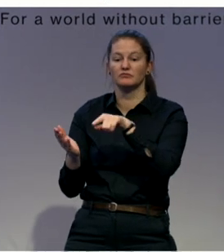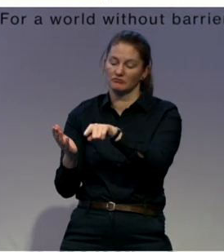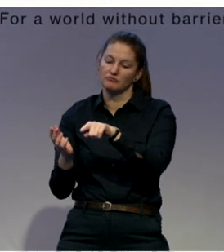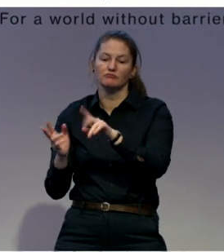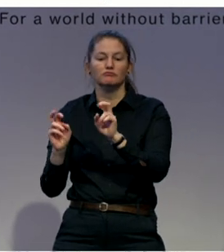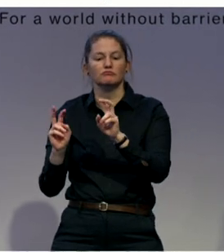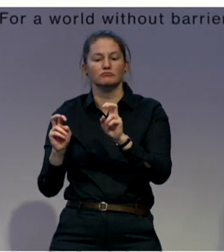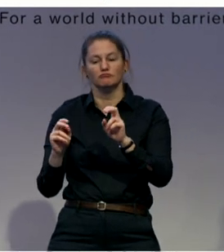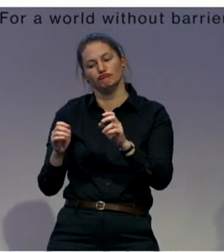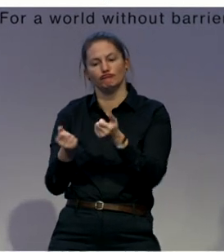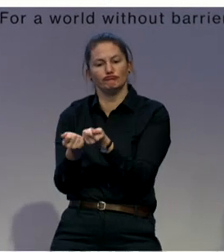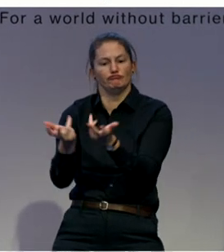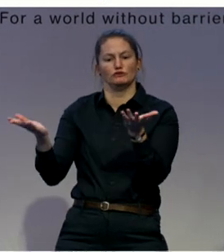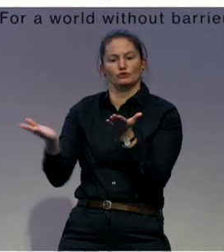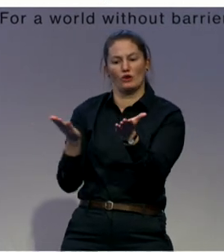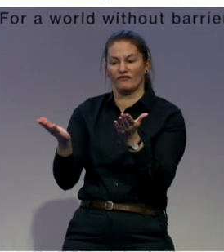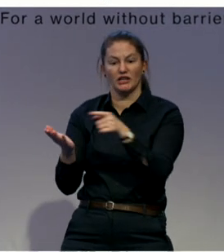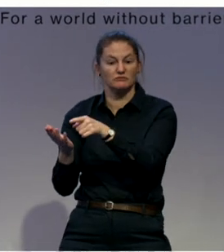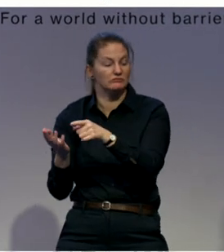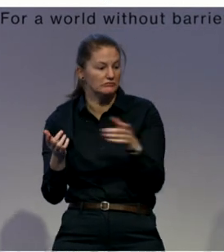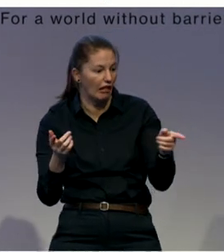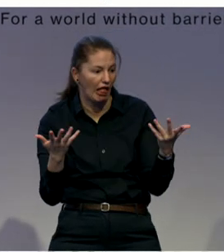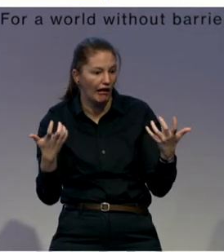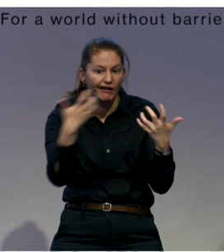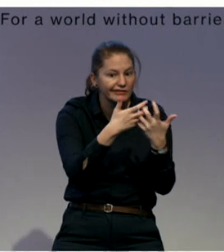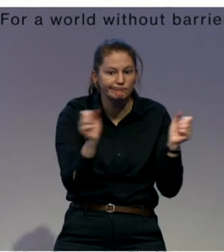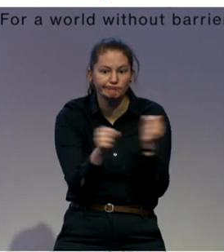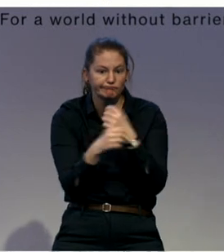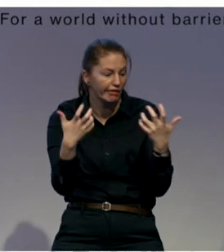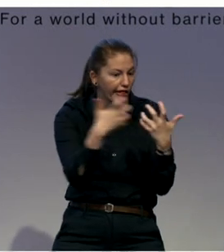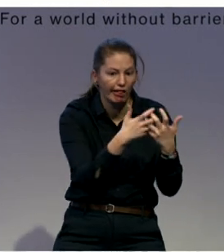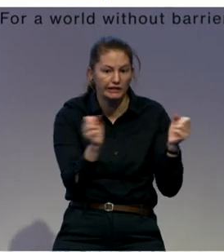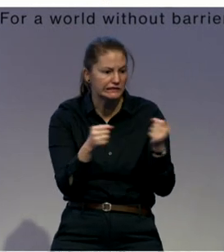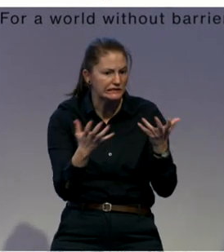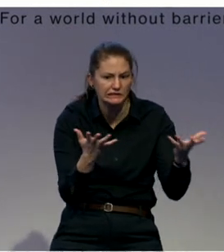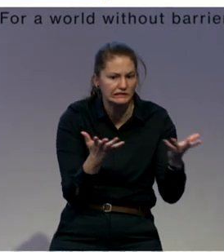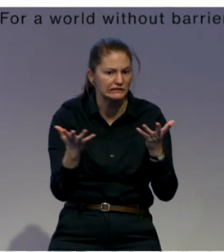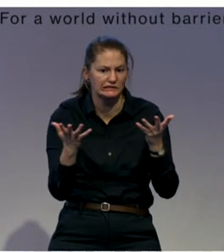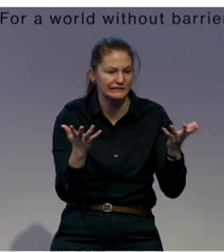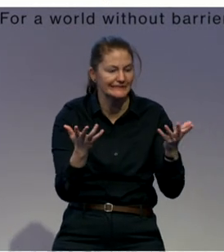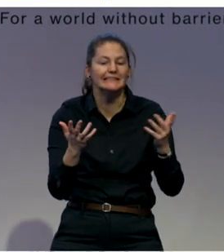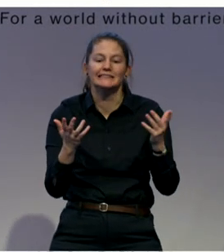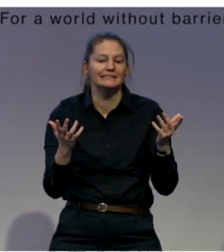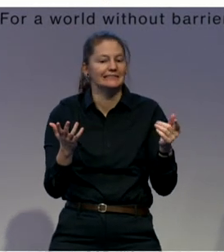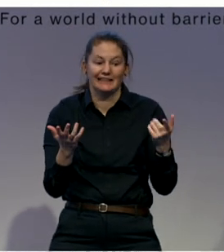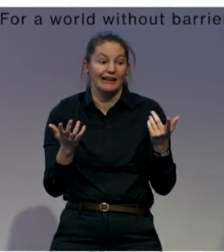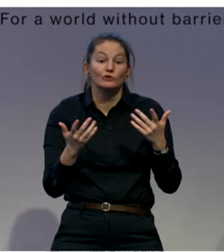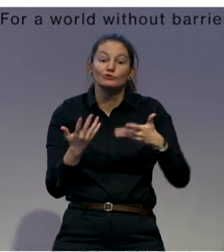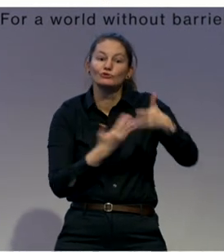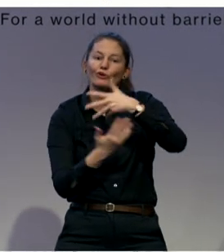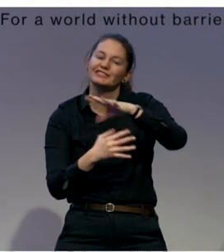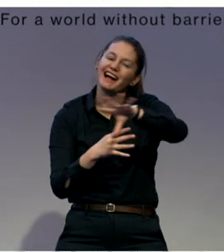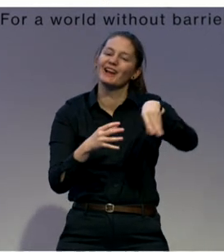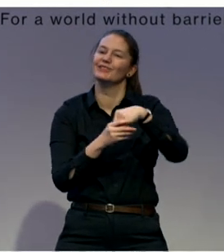issue on social inclusion. And, of course, the lack of financial resources to develop new